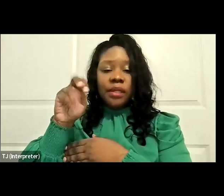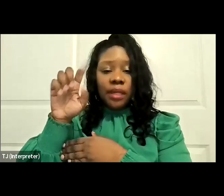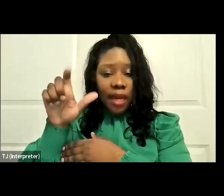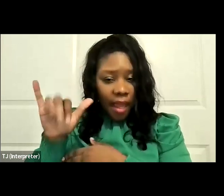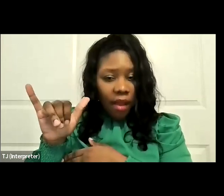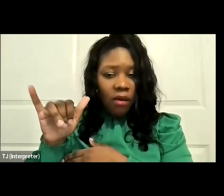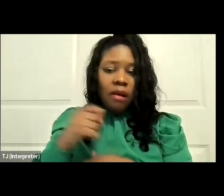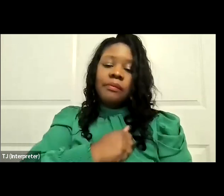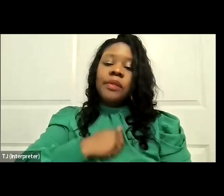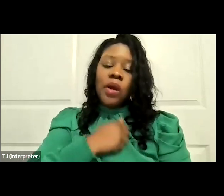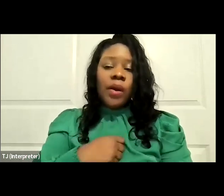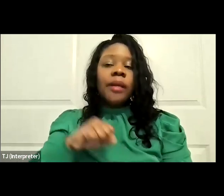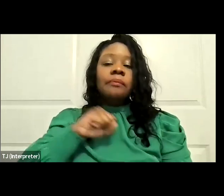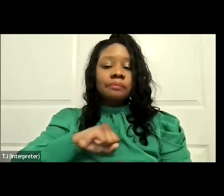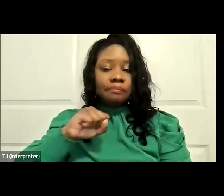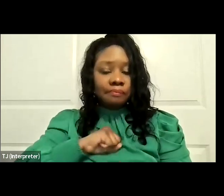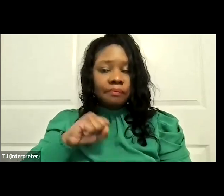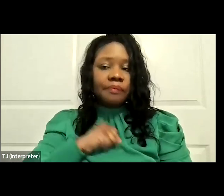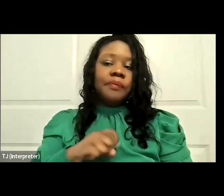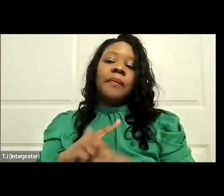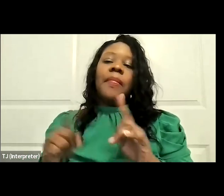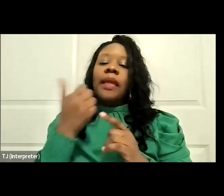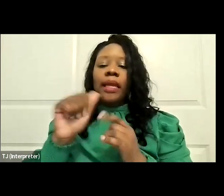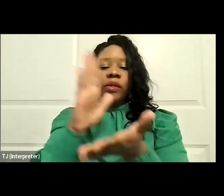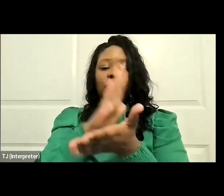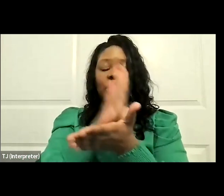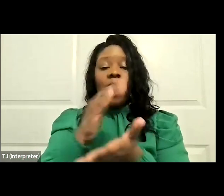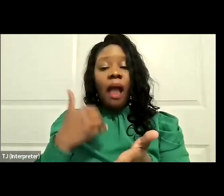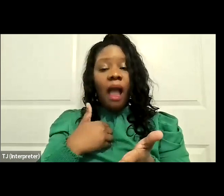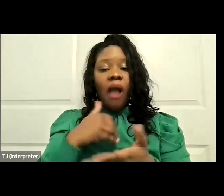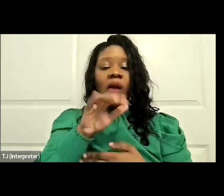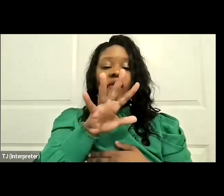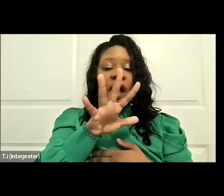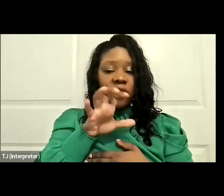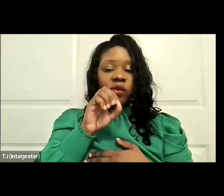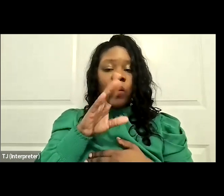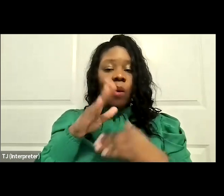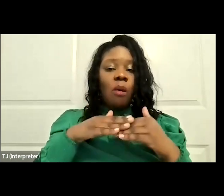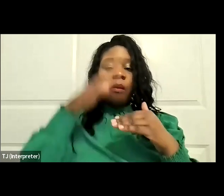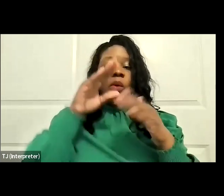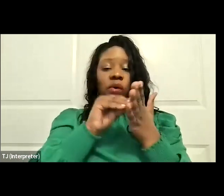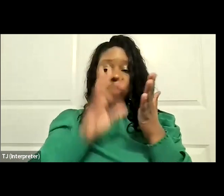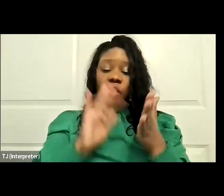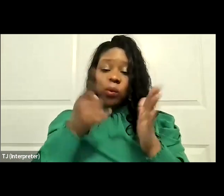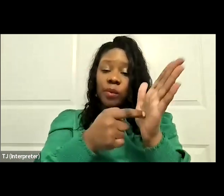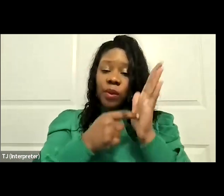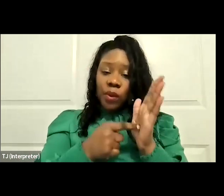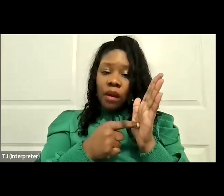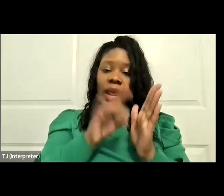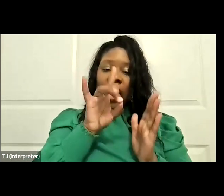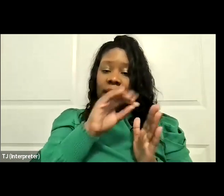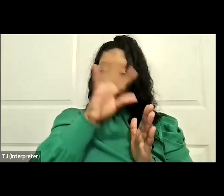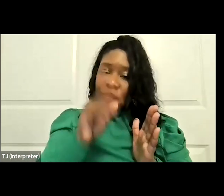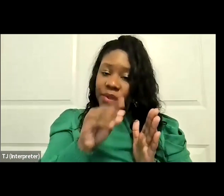cold here. So any school that has 500 or more students will be required to spend 80% or